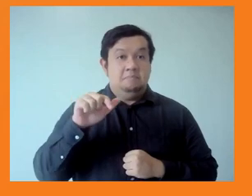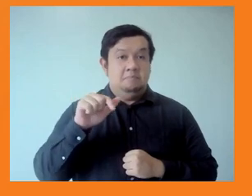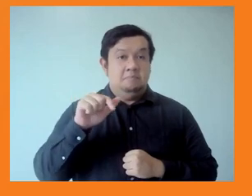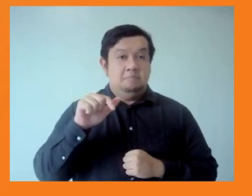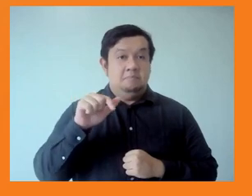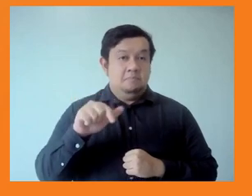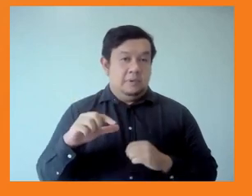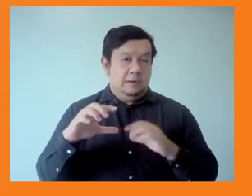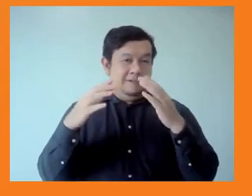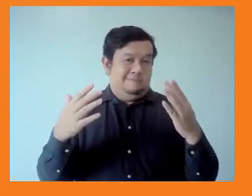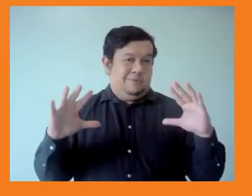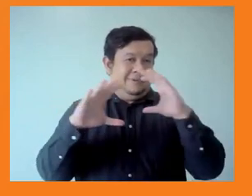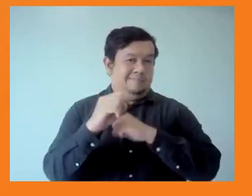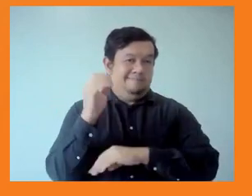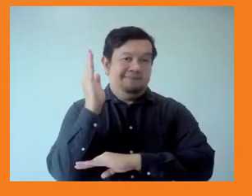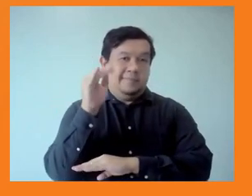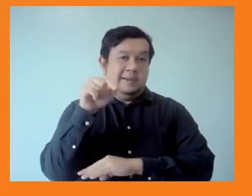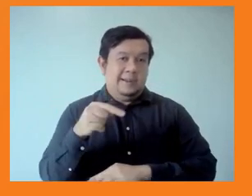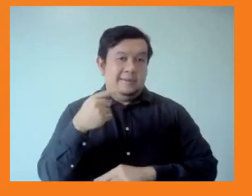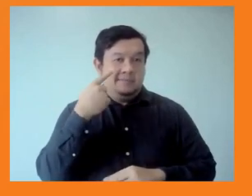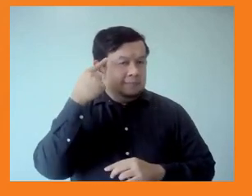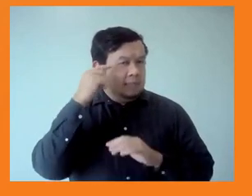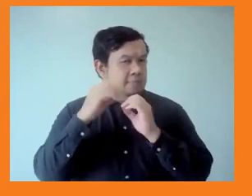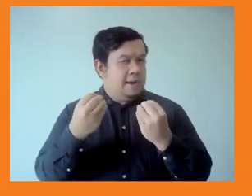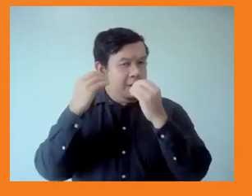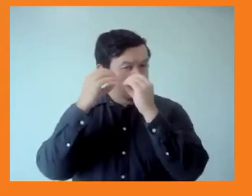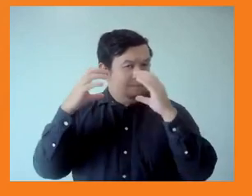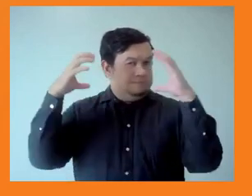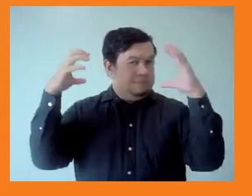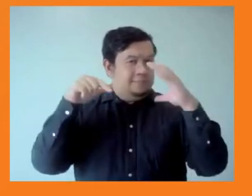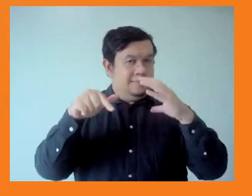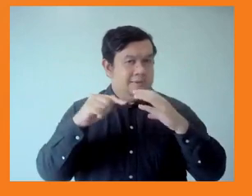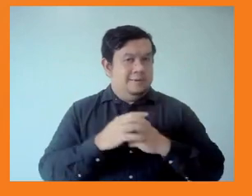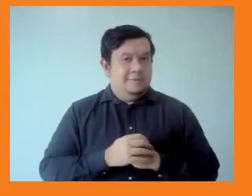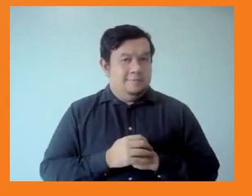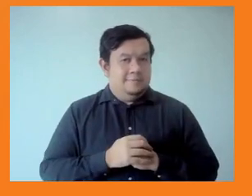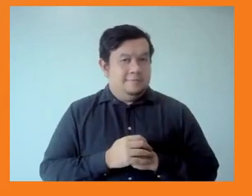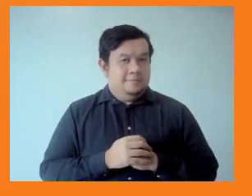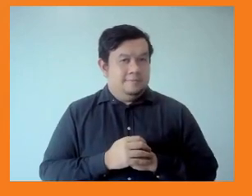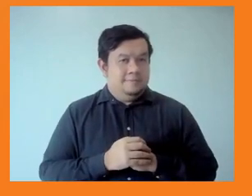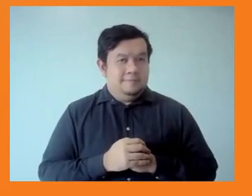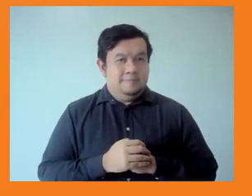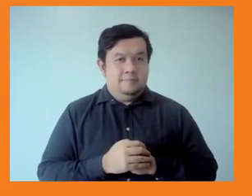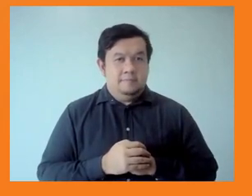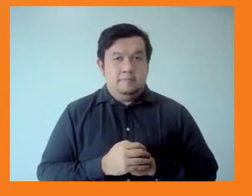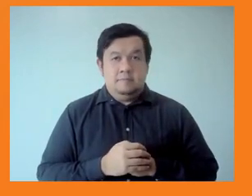sense of all of the different things that ADB is trying to prioritize in the fight against inequality.